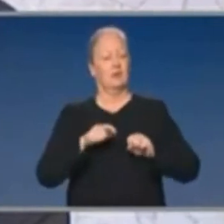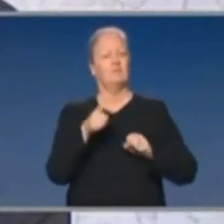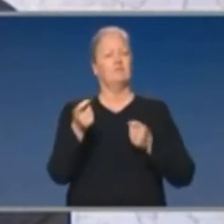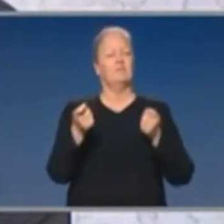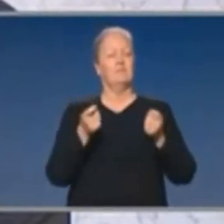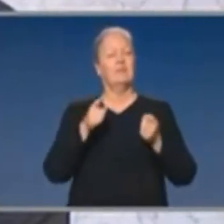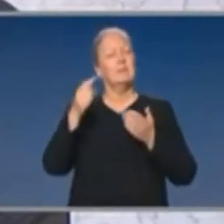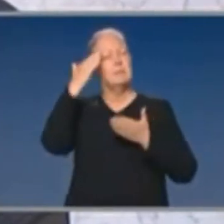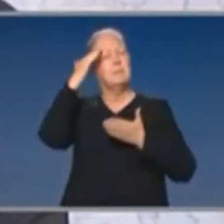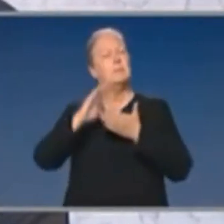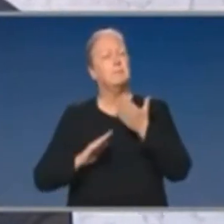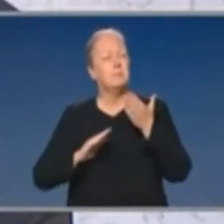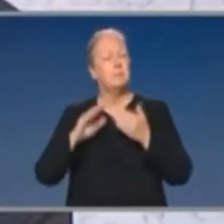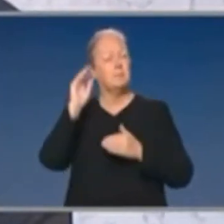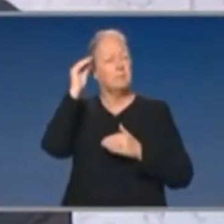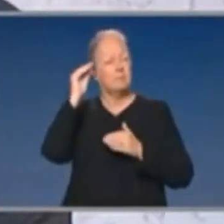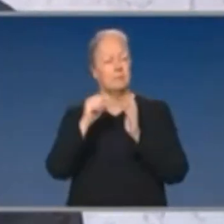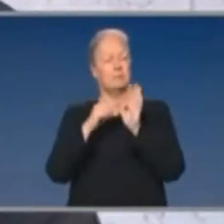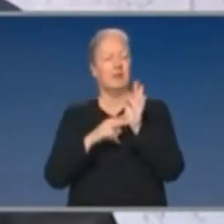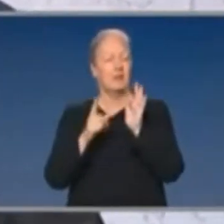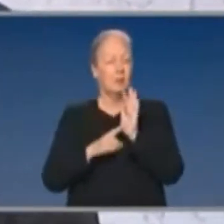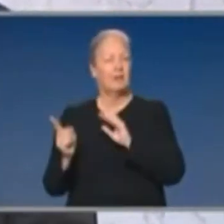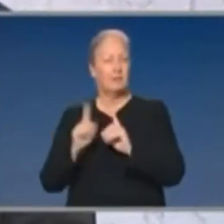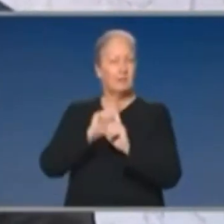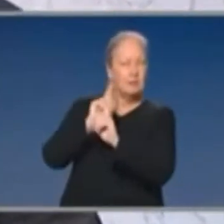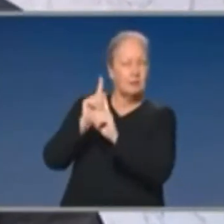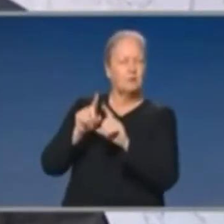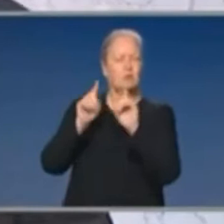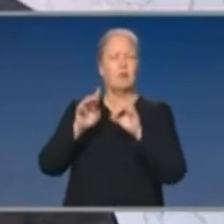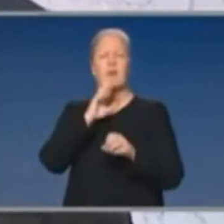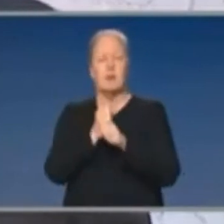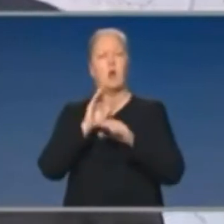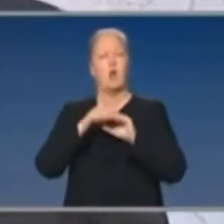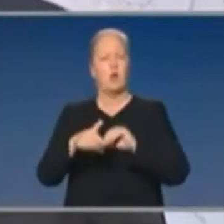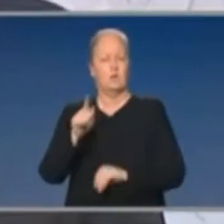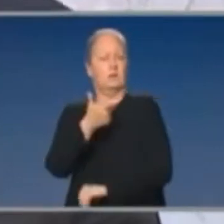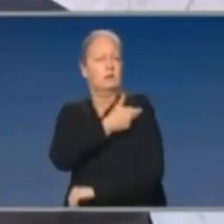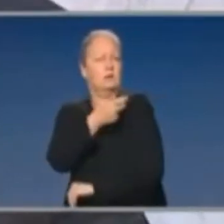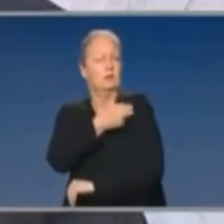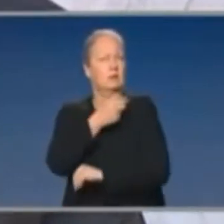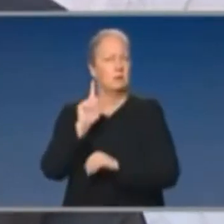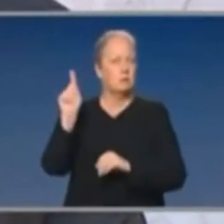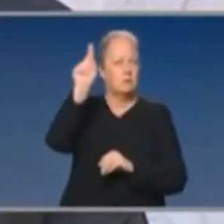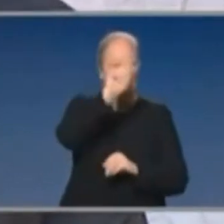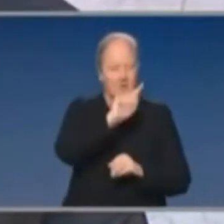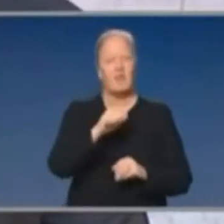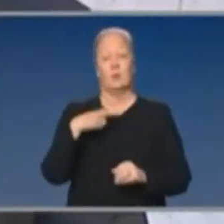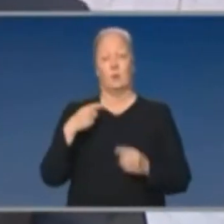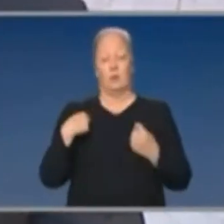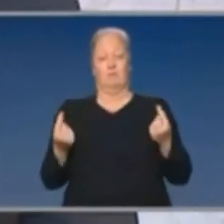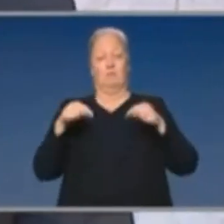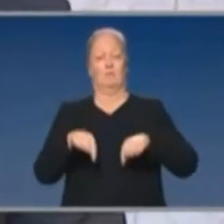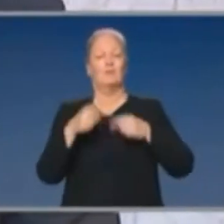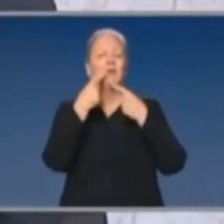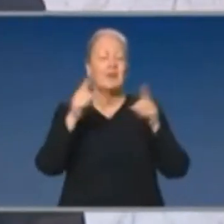expert panel that has been advising the Australian Government on vaccines, which is the principal reason for me being here this